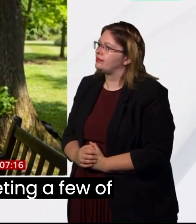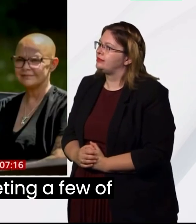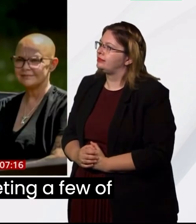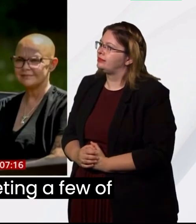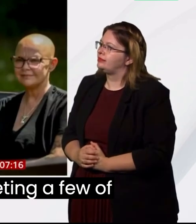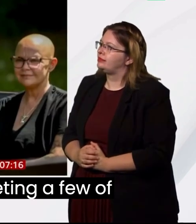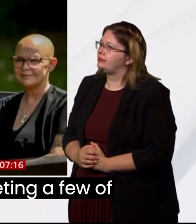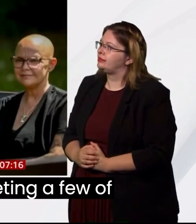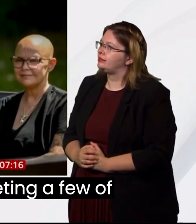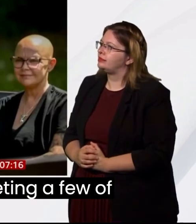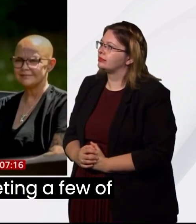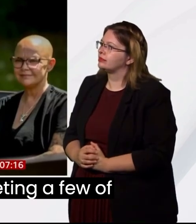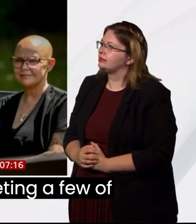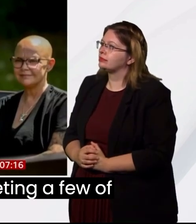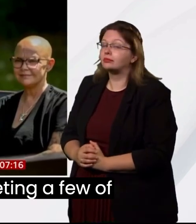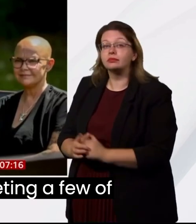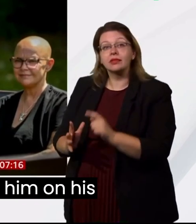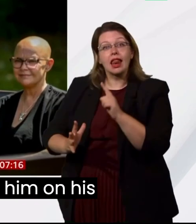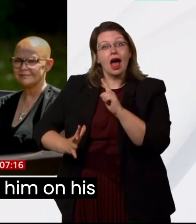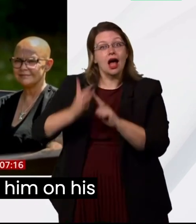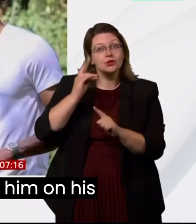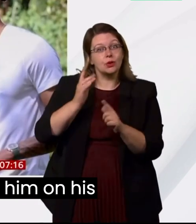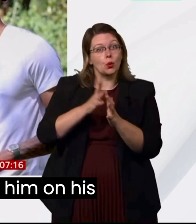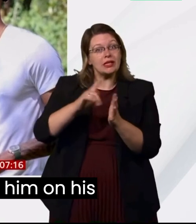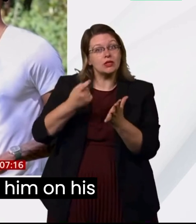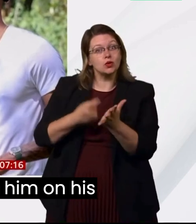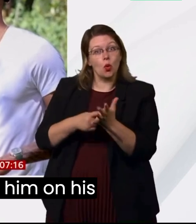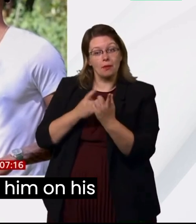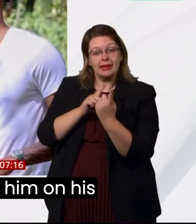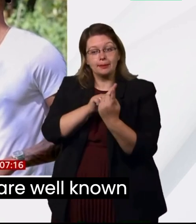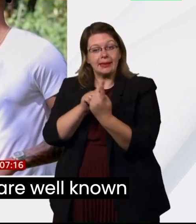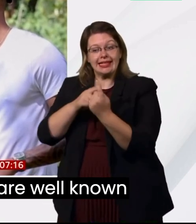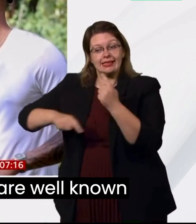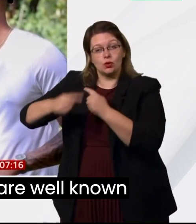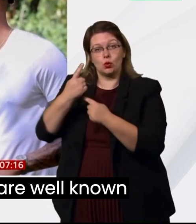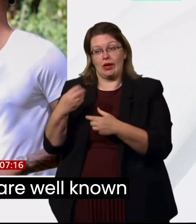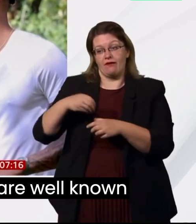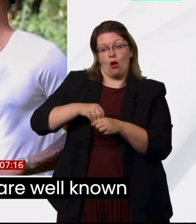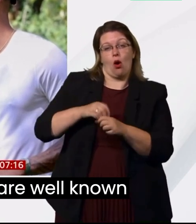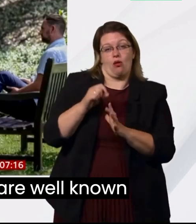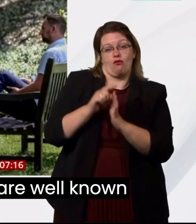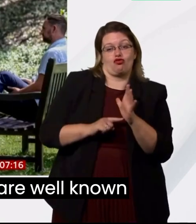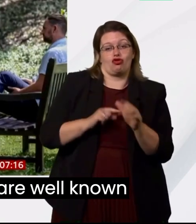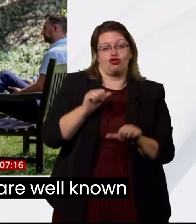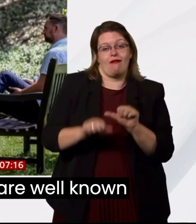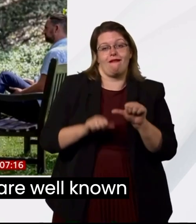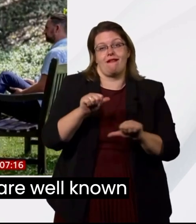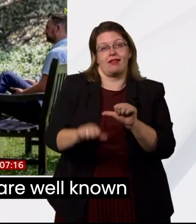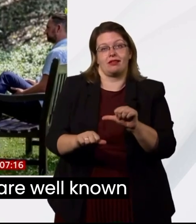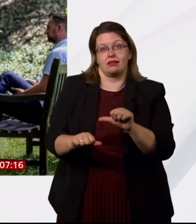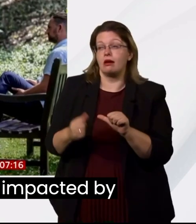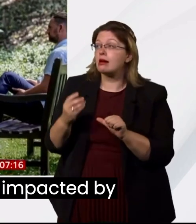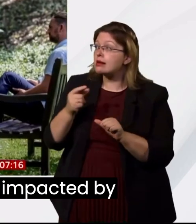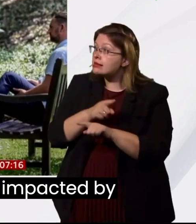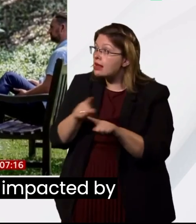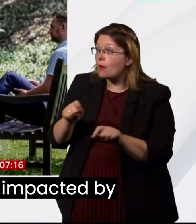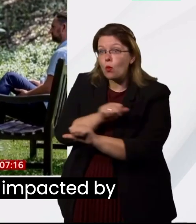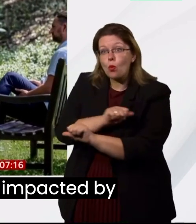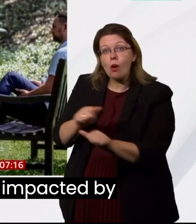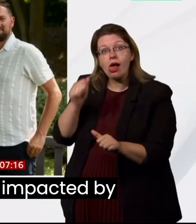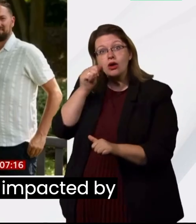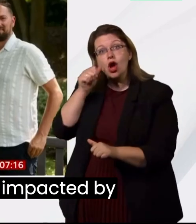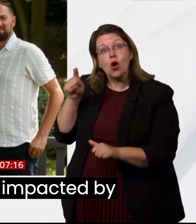Last week in Windsor, meeting a few of those who will work with him on his Homewards project. Some are well-known faces